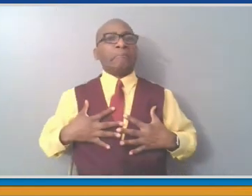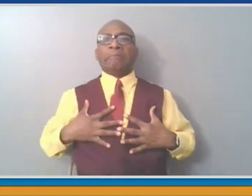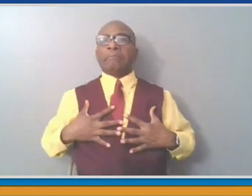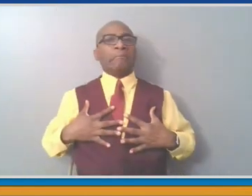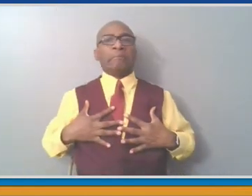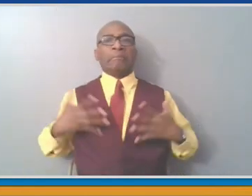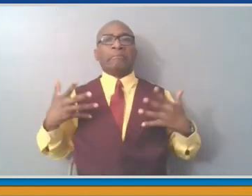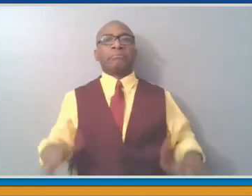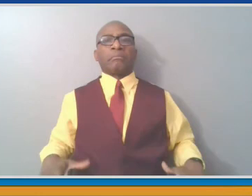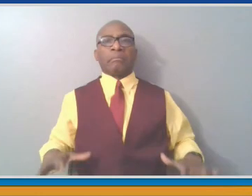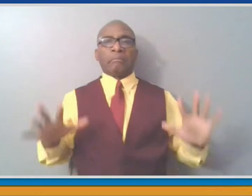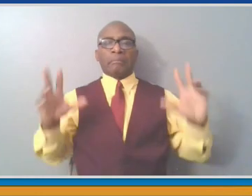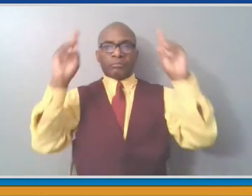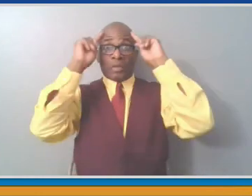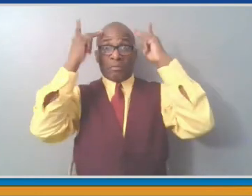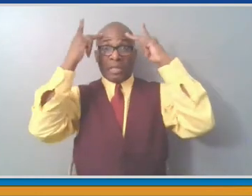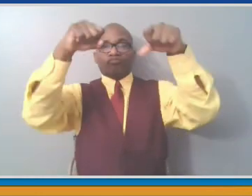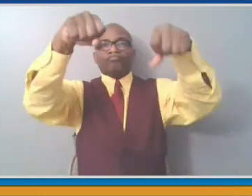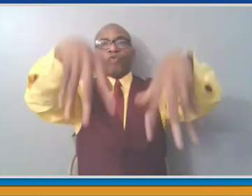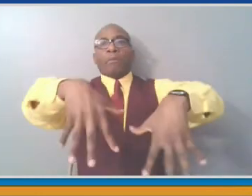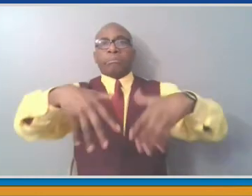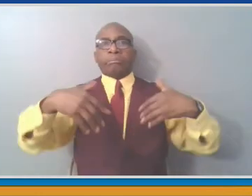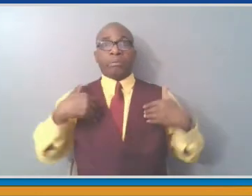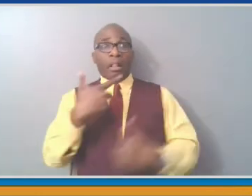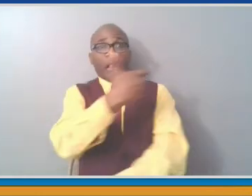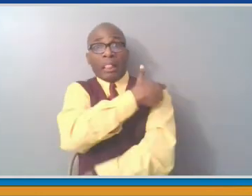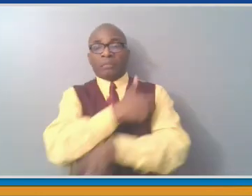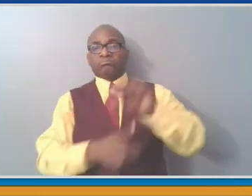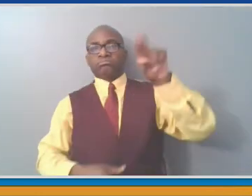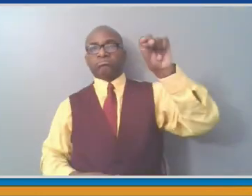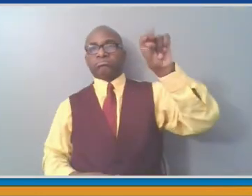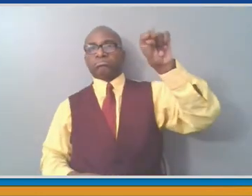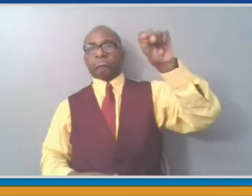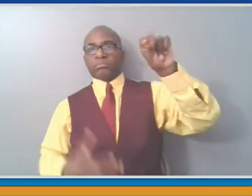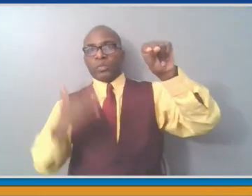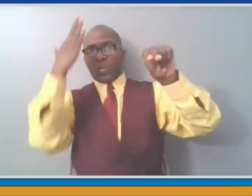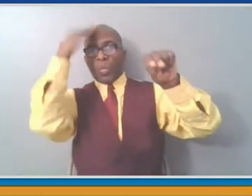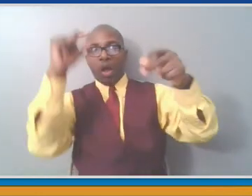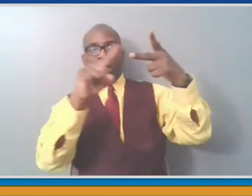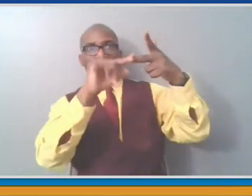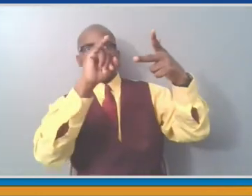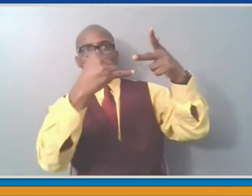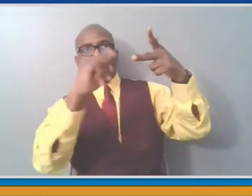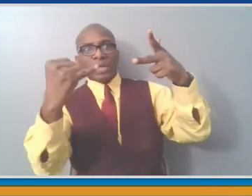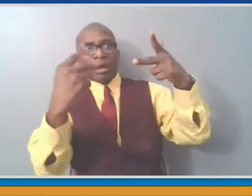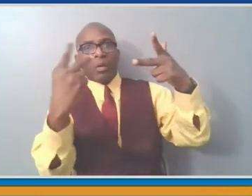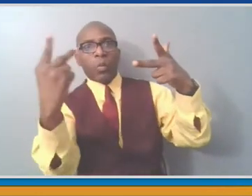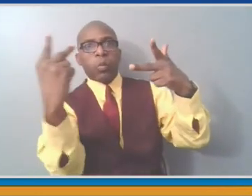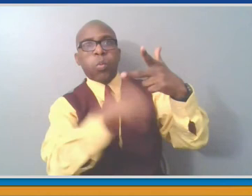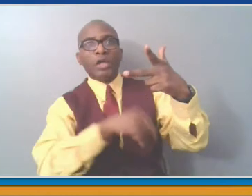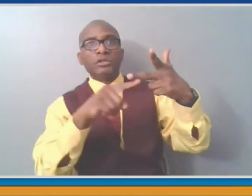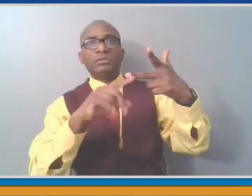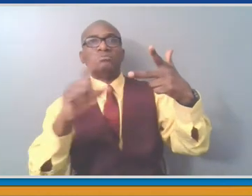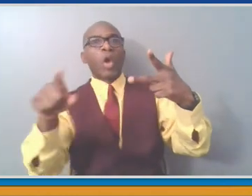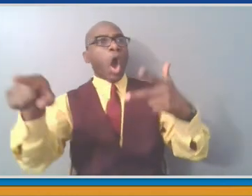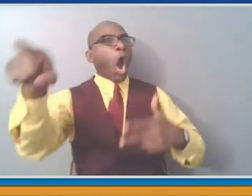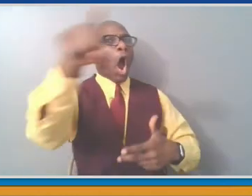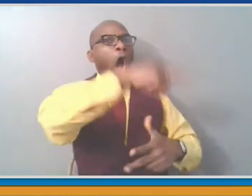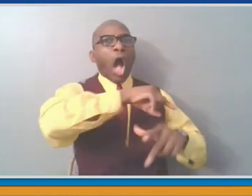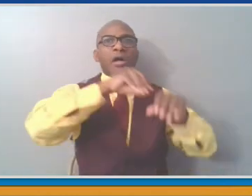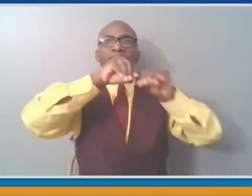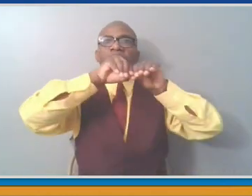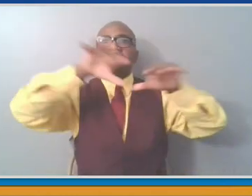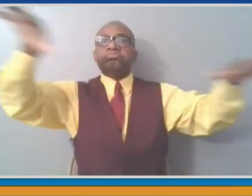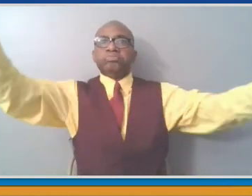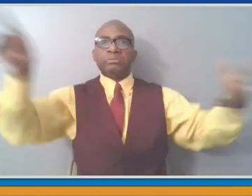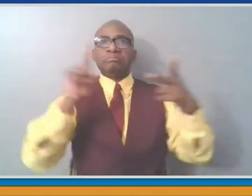an overreaction. It is a fear, oh, my God, it's no good. We can't use it. They're all like that. If you have read anything about this,